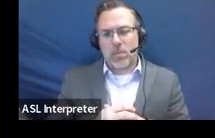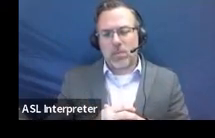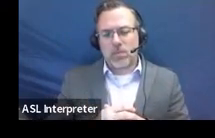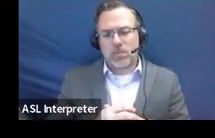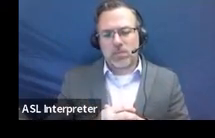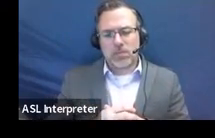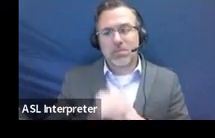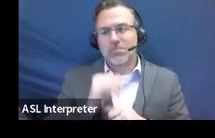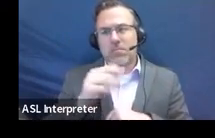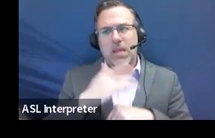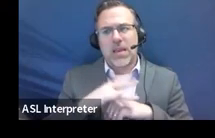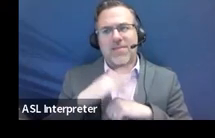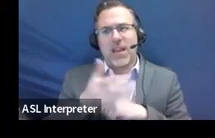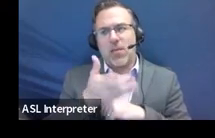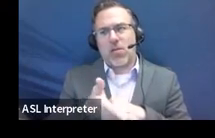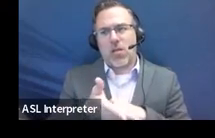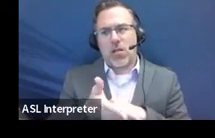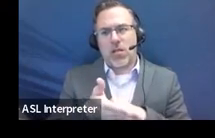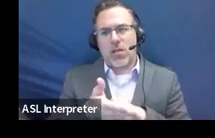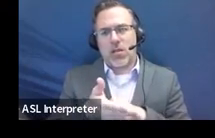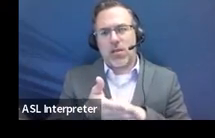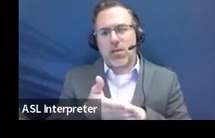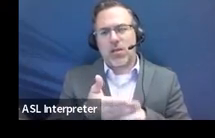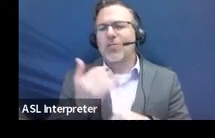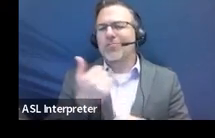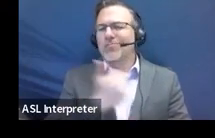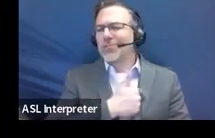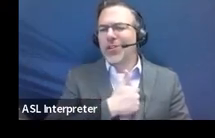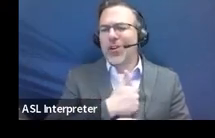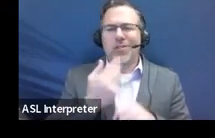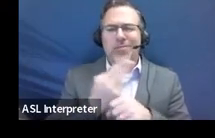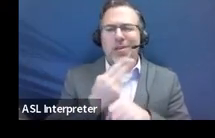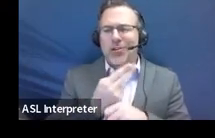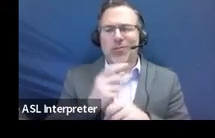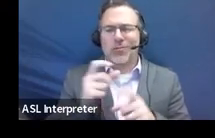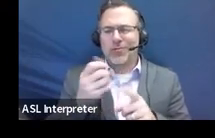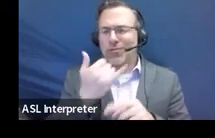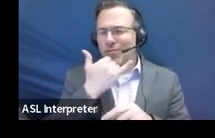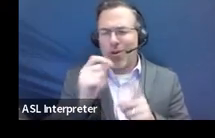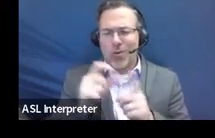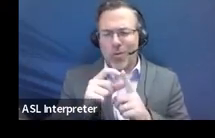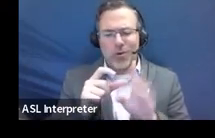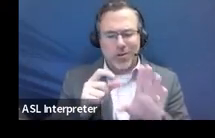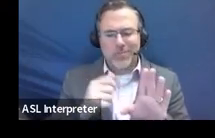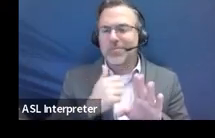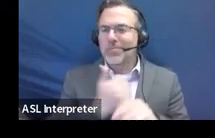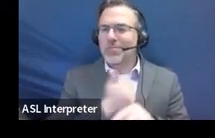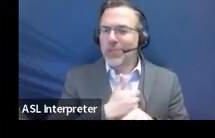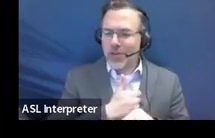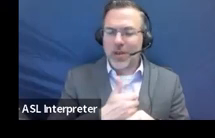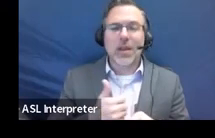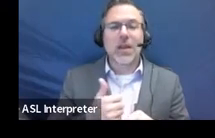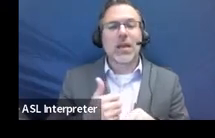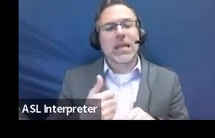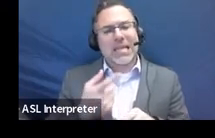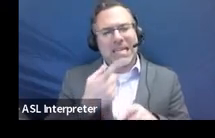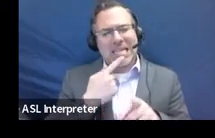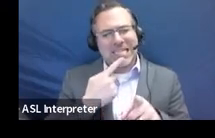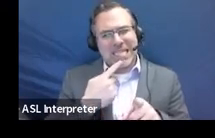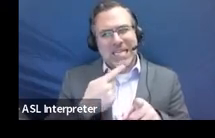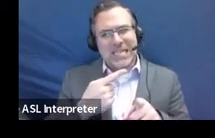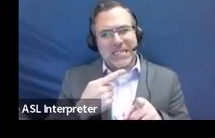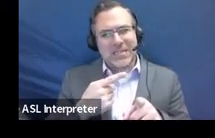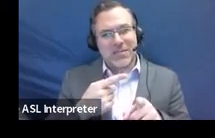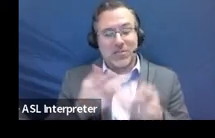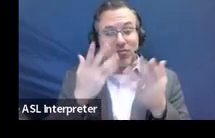It's not available, not not applicable. Sorry, I'm using the wrong word, aren't I? Yes, I am. Sorry about that. Because it says right here on the screen that you all are